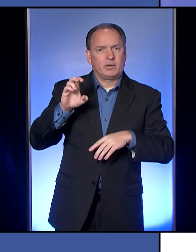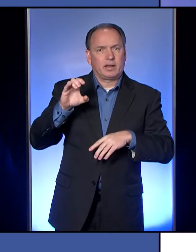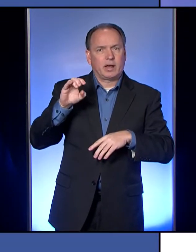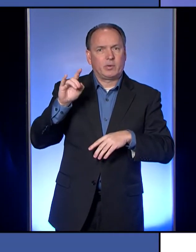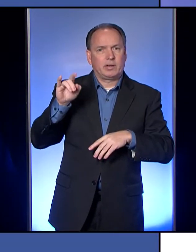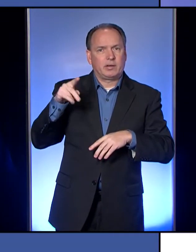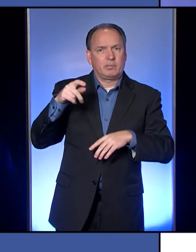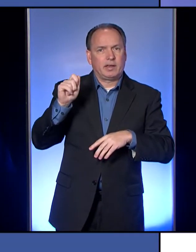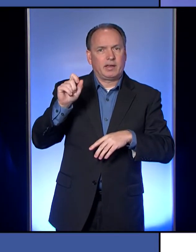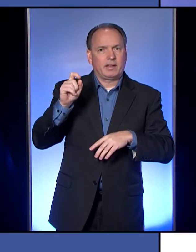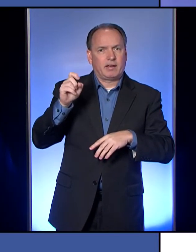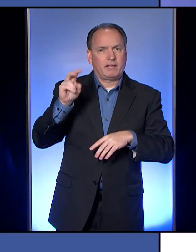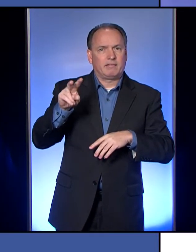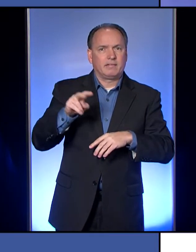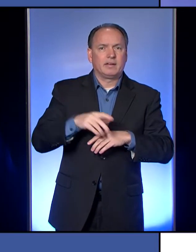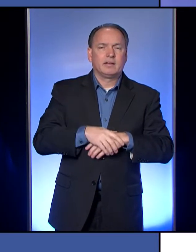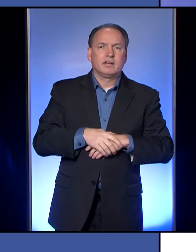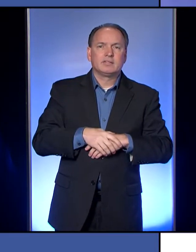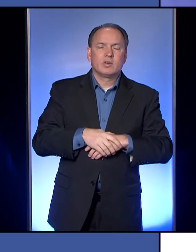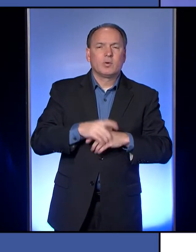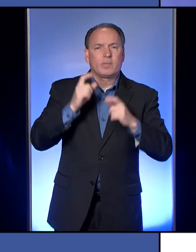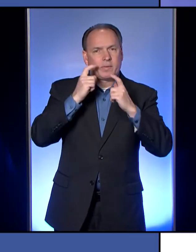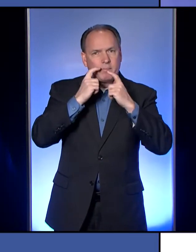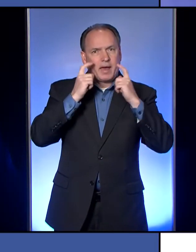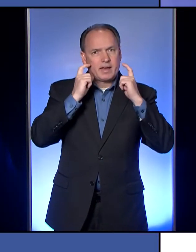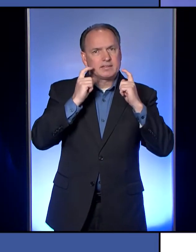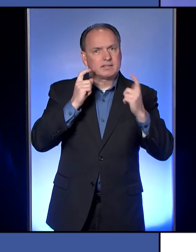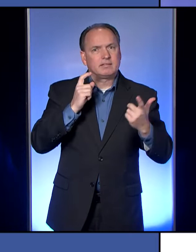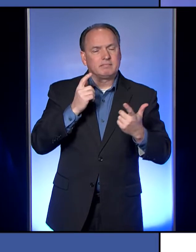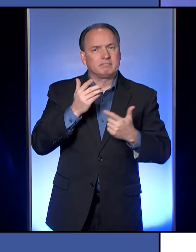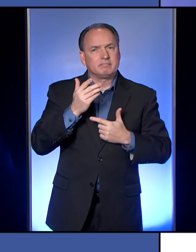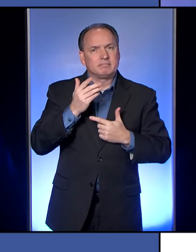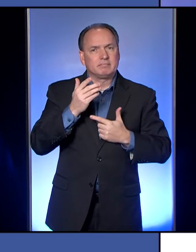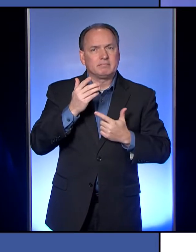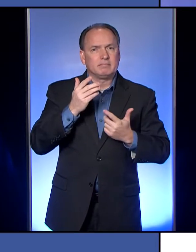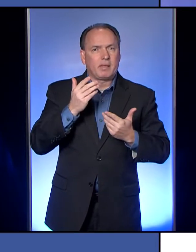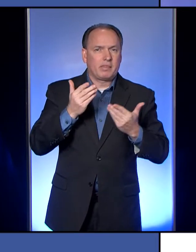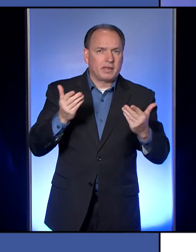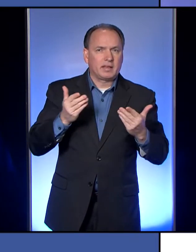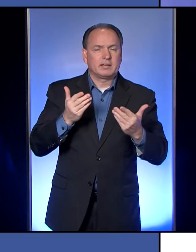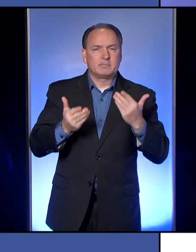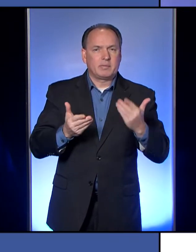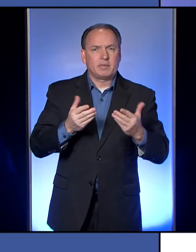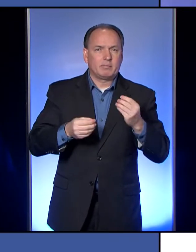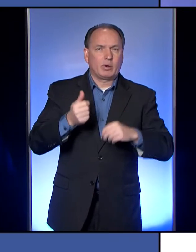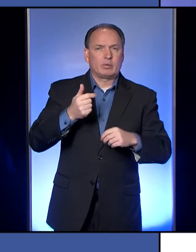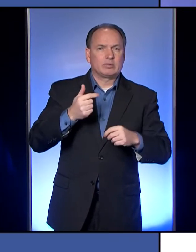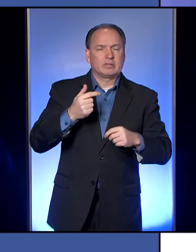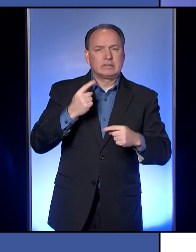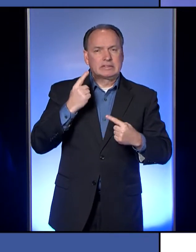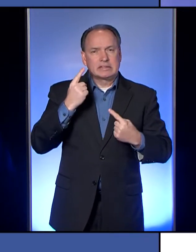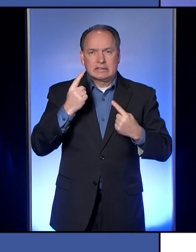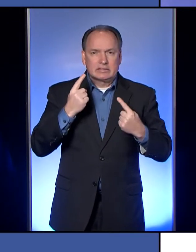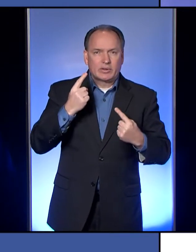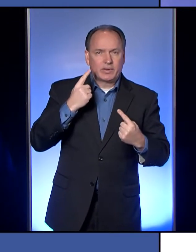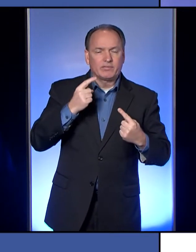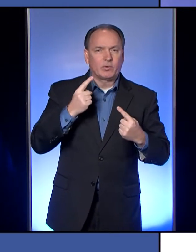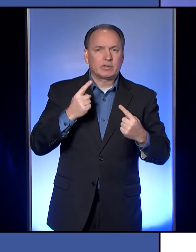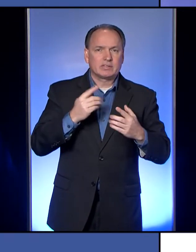at eriecountypa.gov. And so the mask thing is probably maybe, um, the most concerning for some,